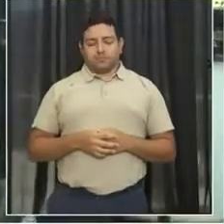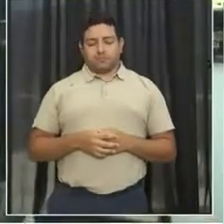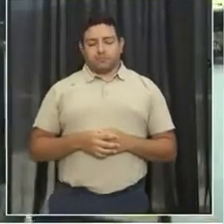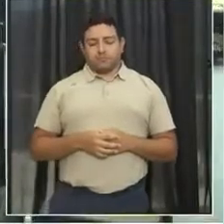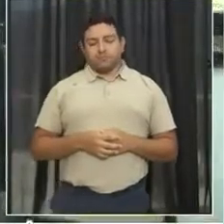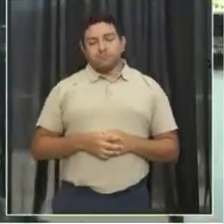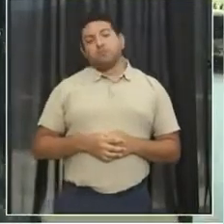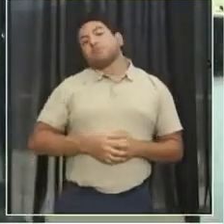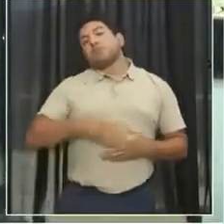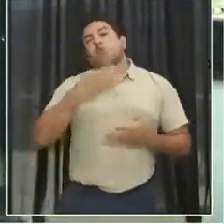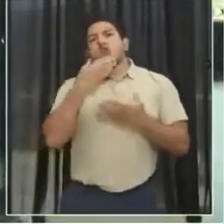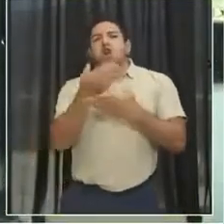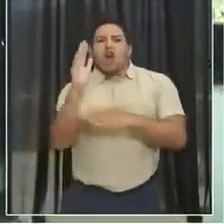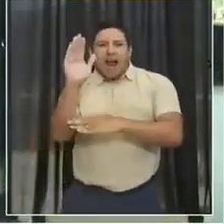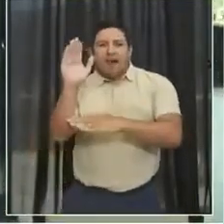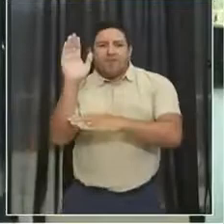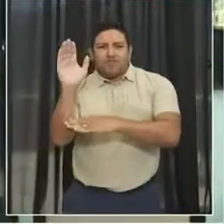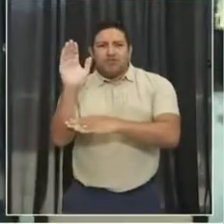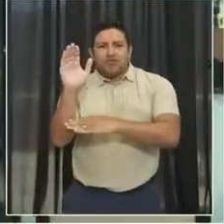Good afternoon.